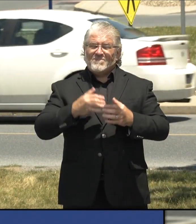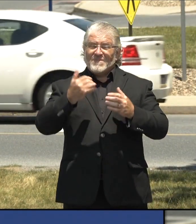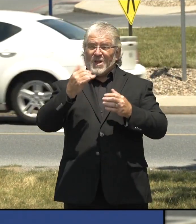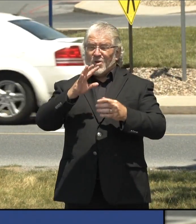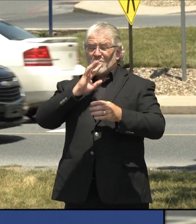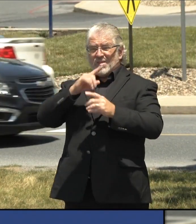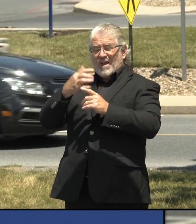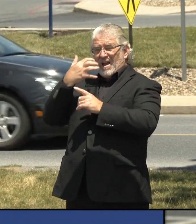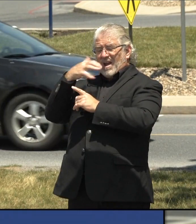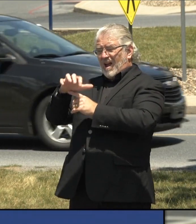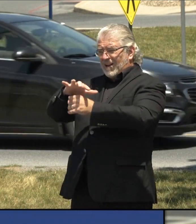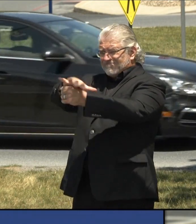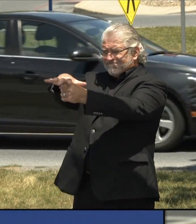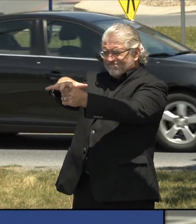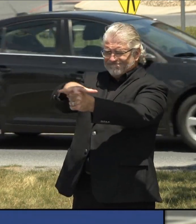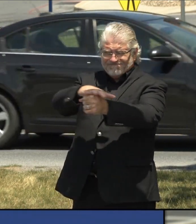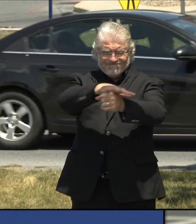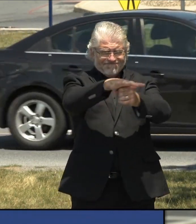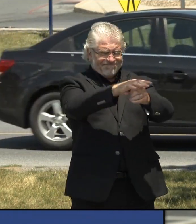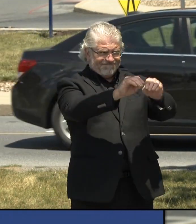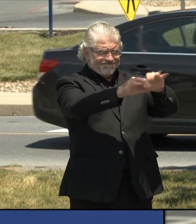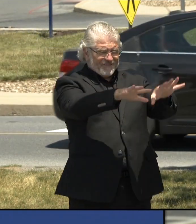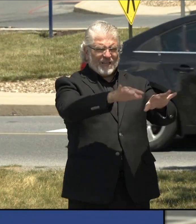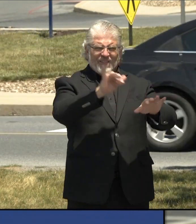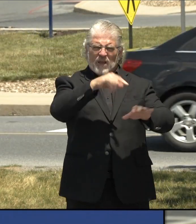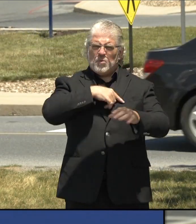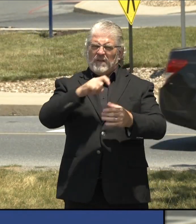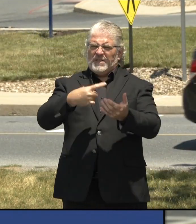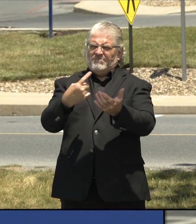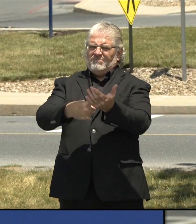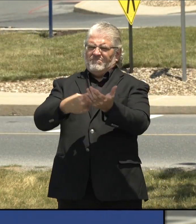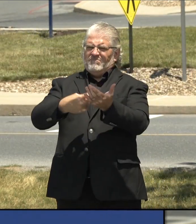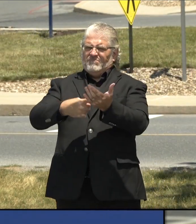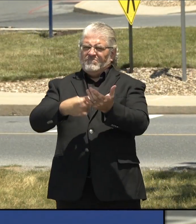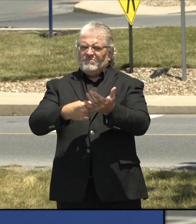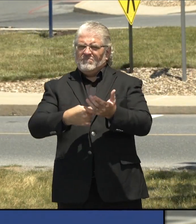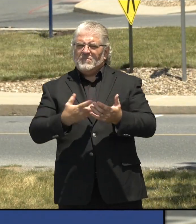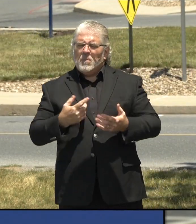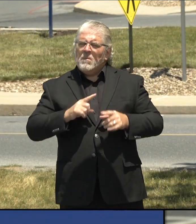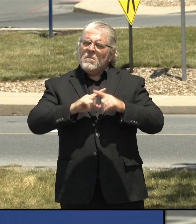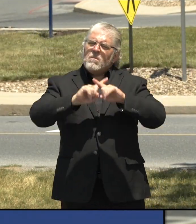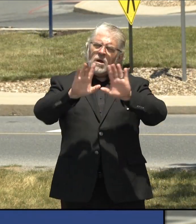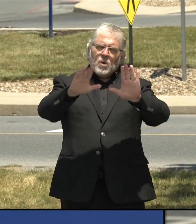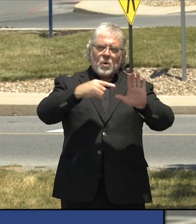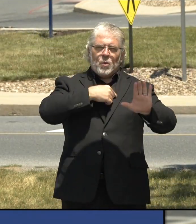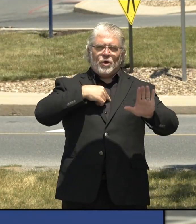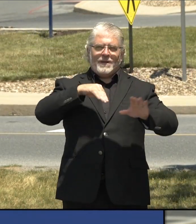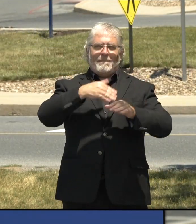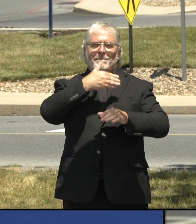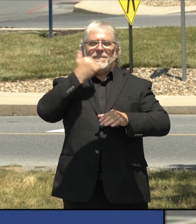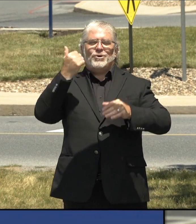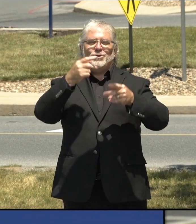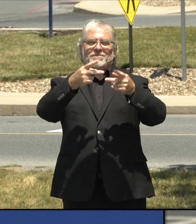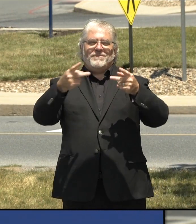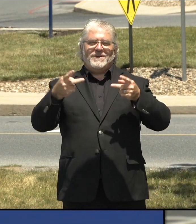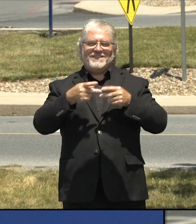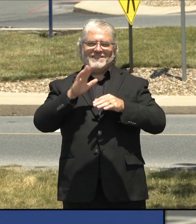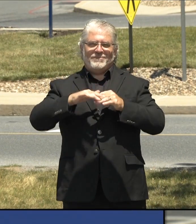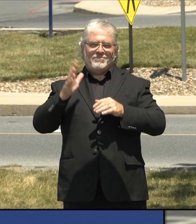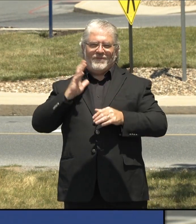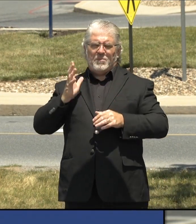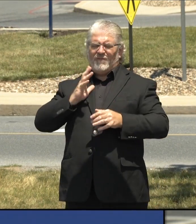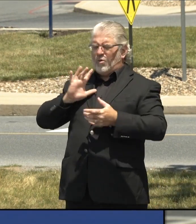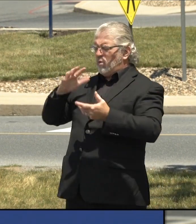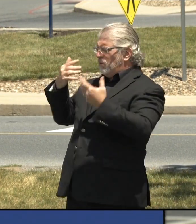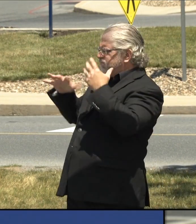about since the beginning. And I think we're in much, much better place now than we, than we were. We still have, and we announced this on Friday, I guess the, the protocols